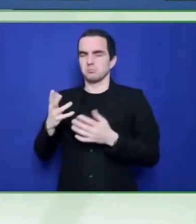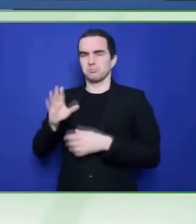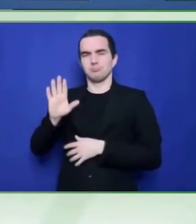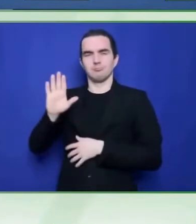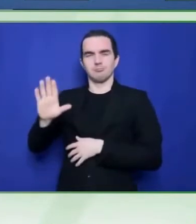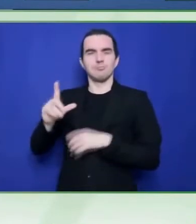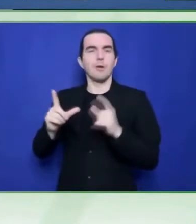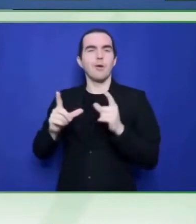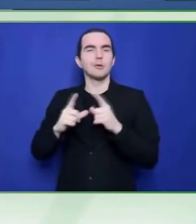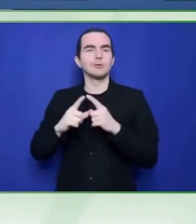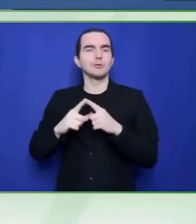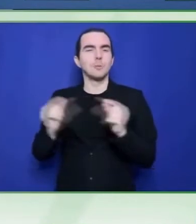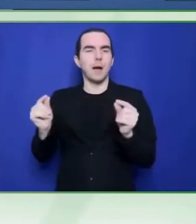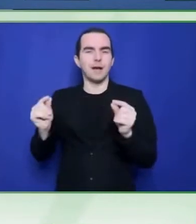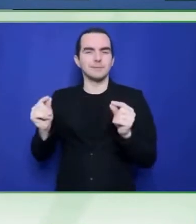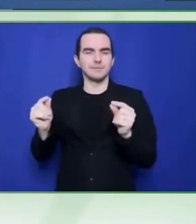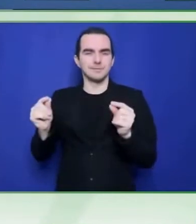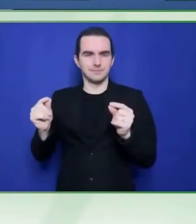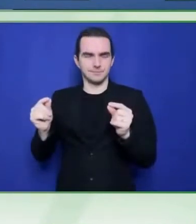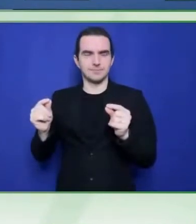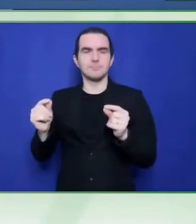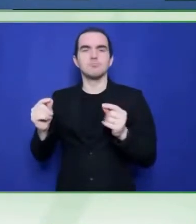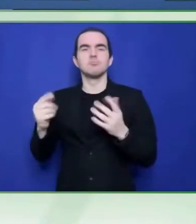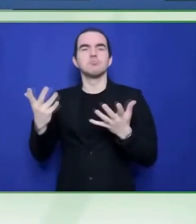Nanshon and Ksu Ksu.